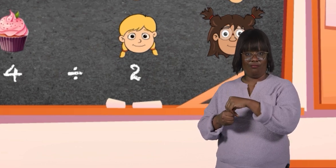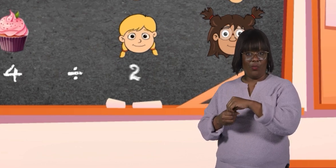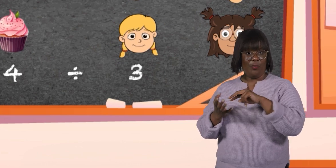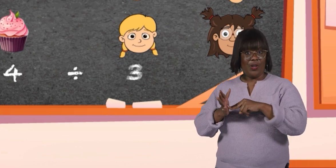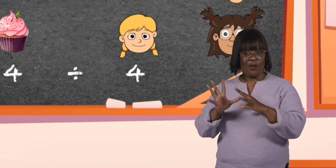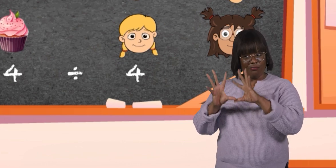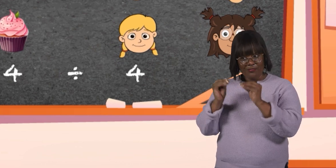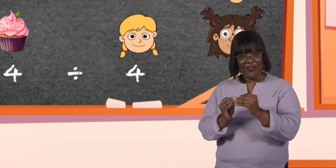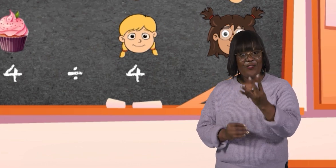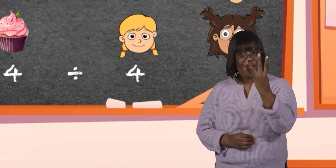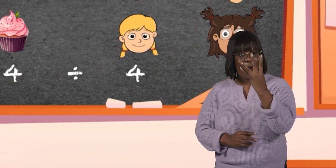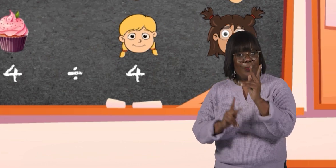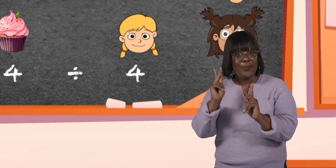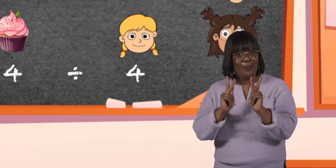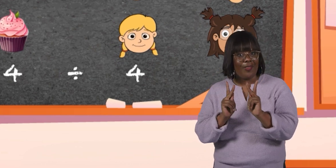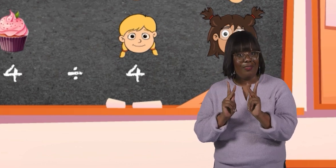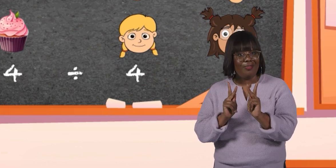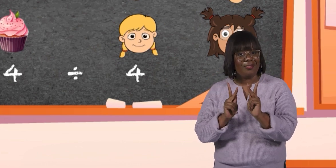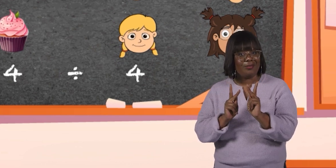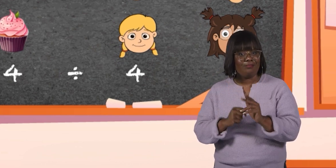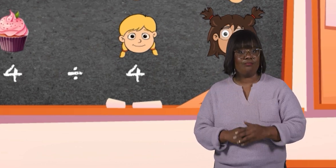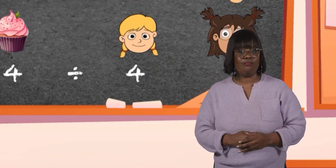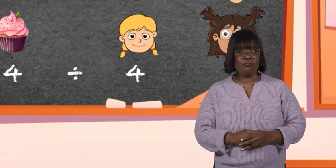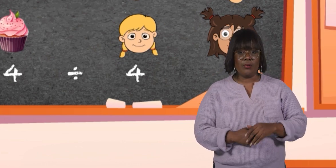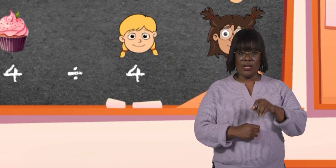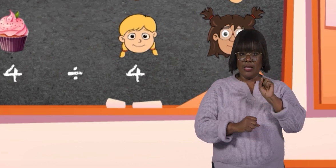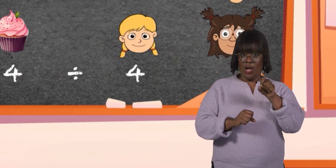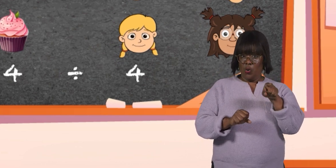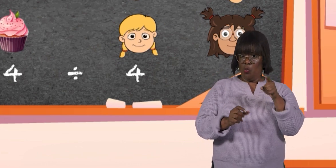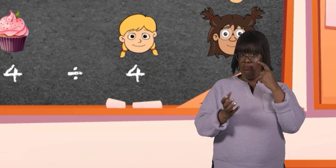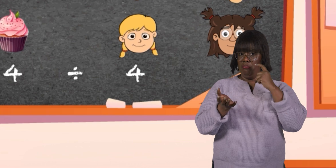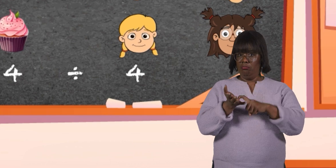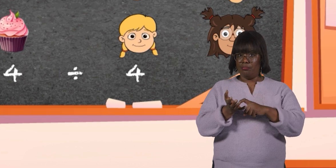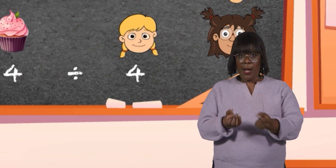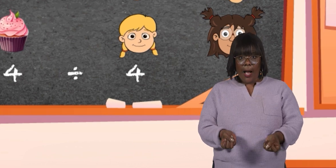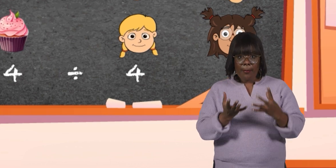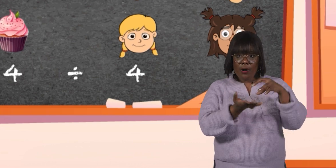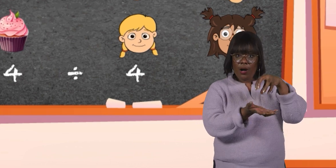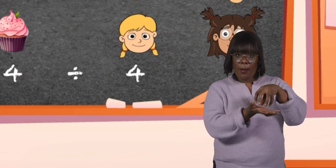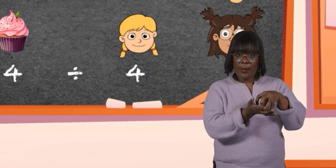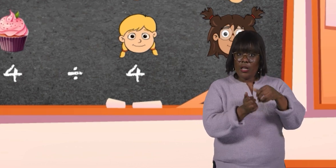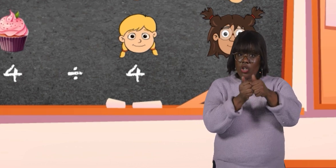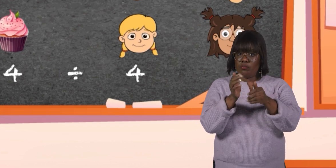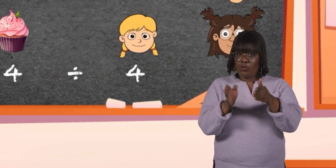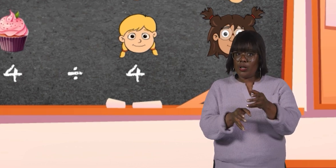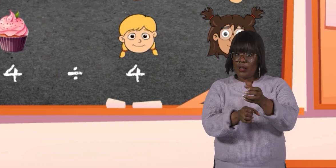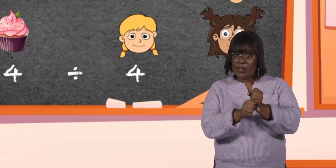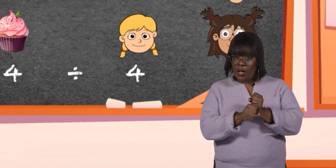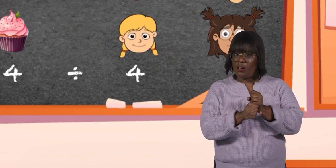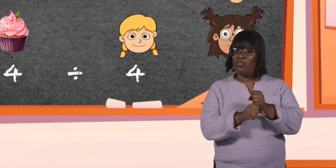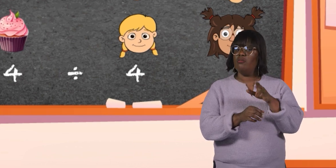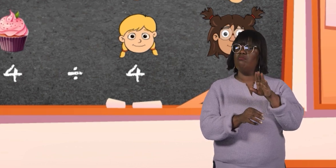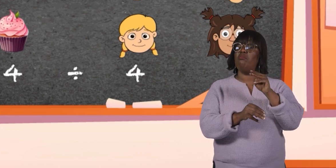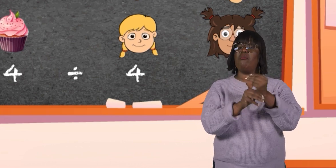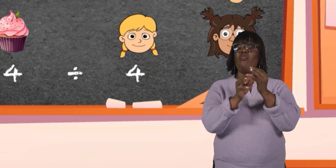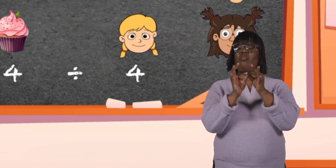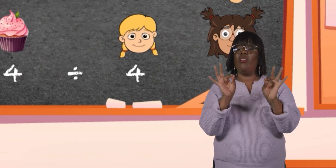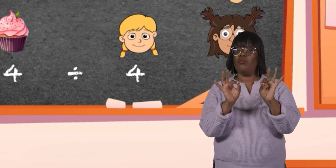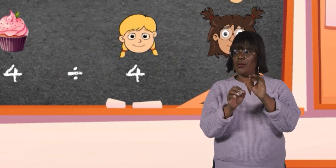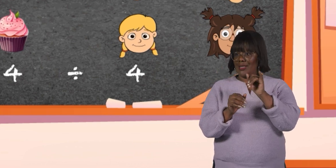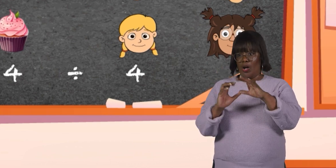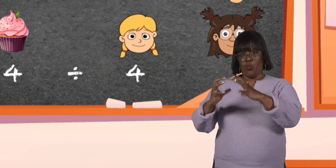which is four people total. Can you see how many cupcakes each person, or in math language,